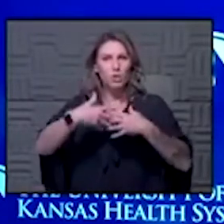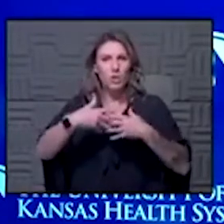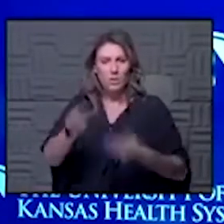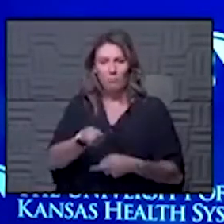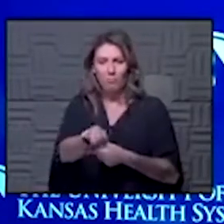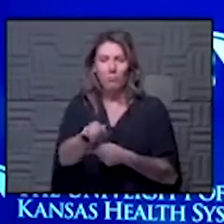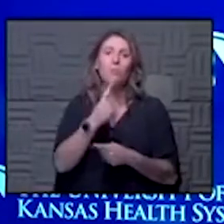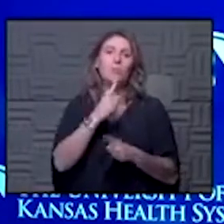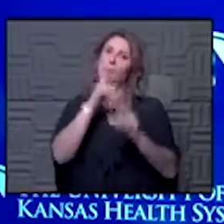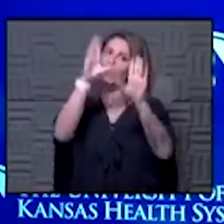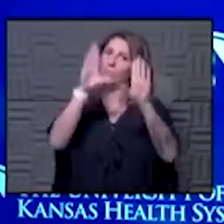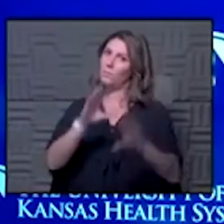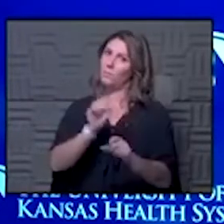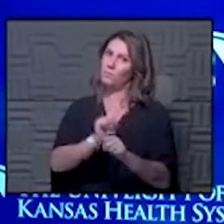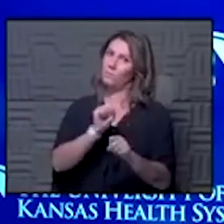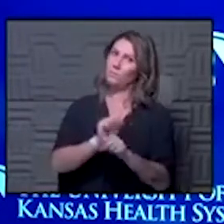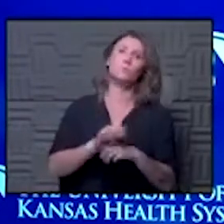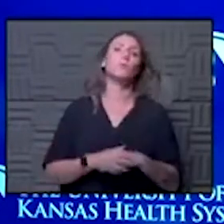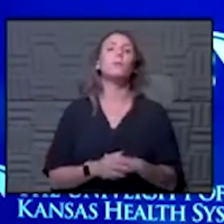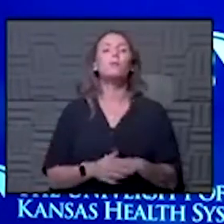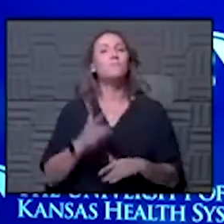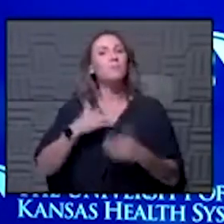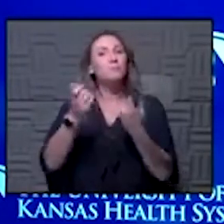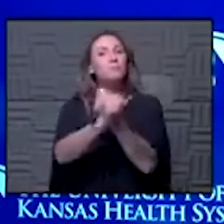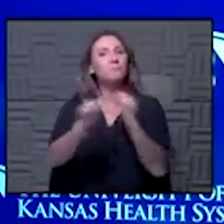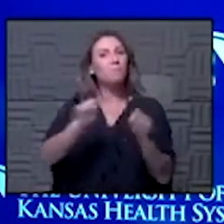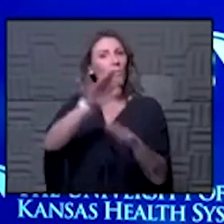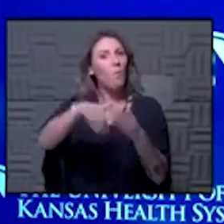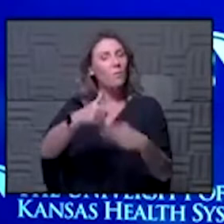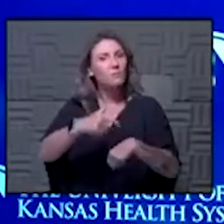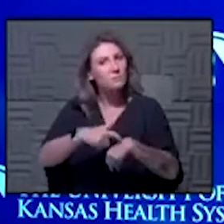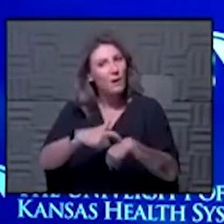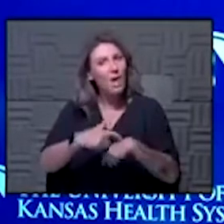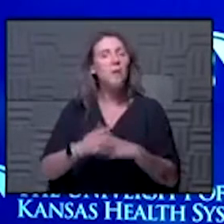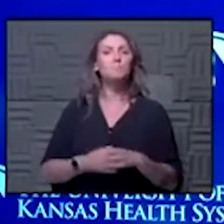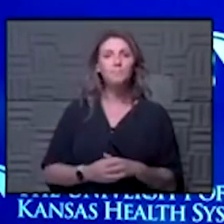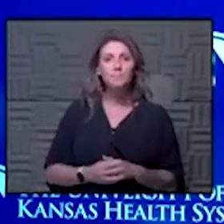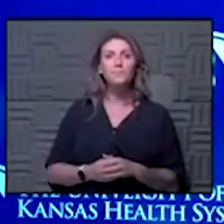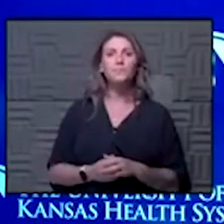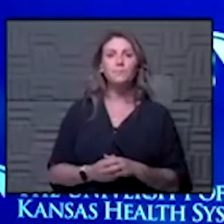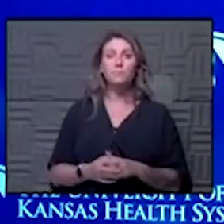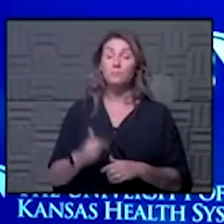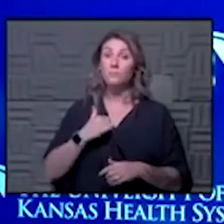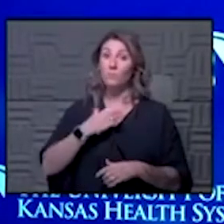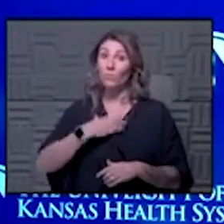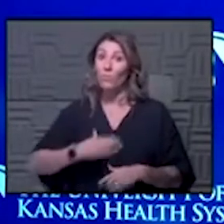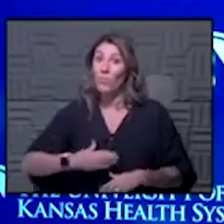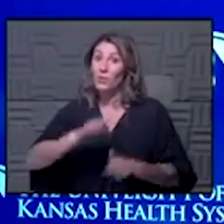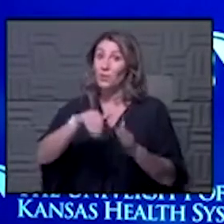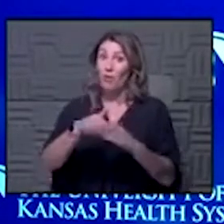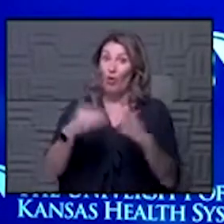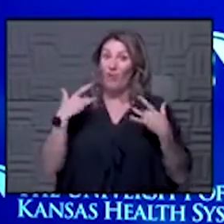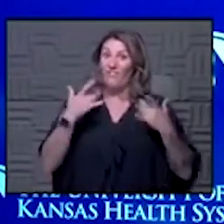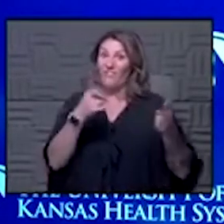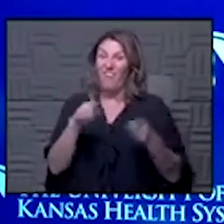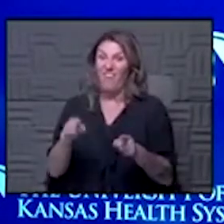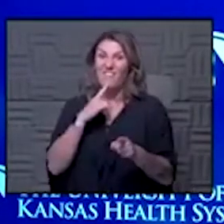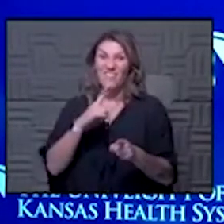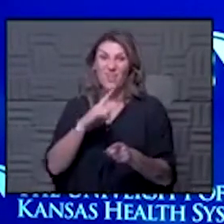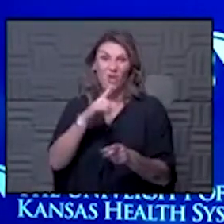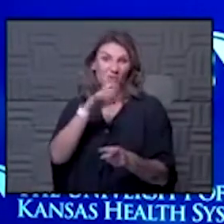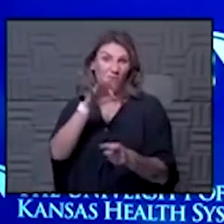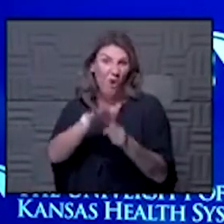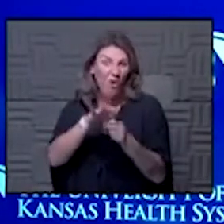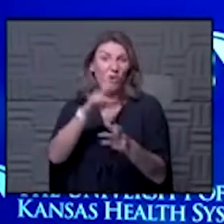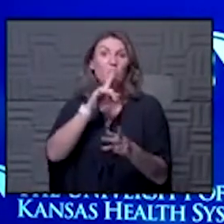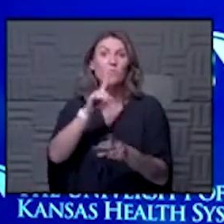that they did an outstanding job. I felt safe the entire time and I wish every event was as well organized. It would make you